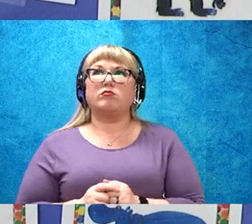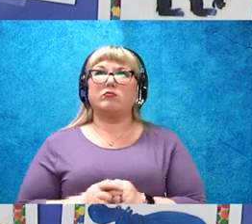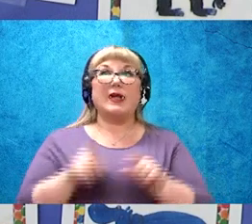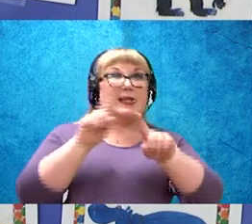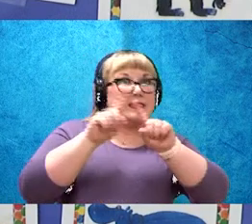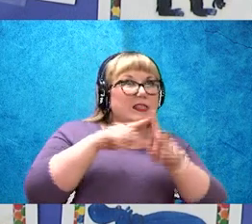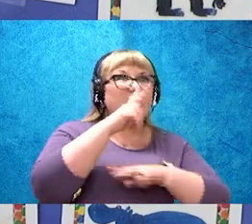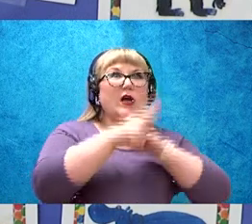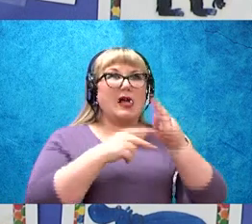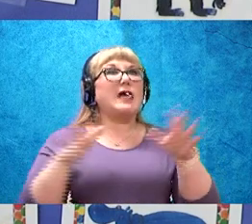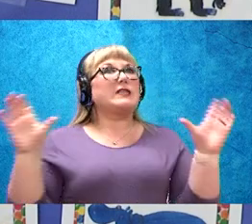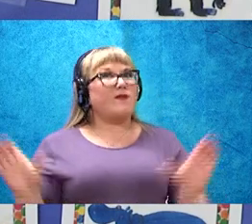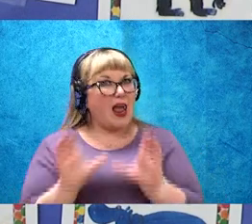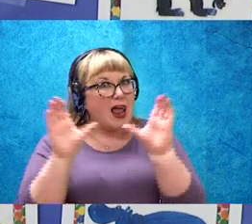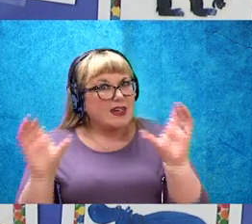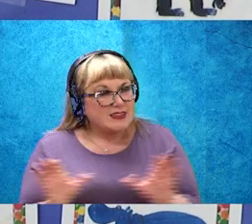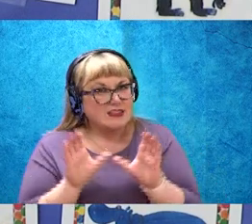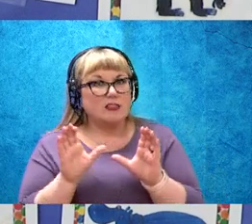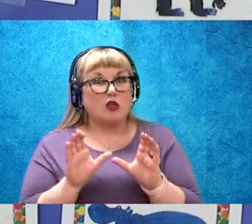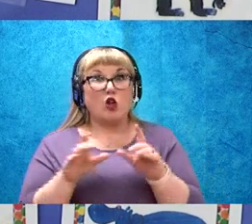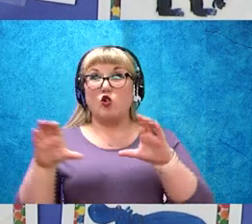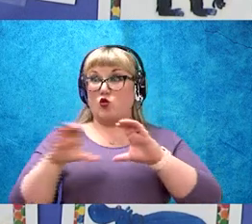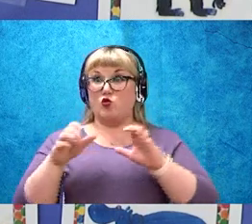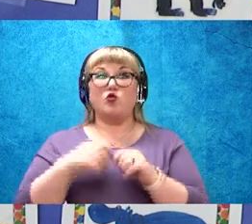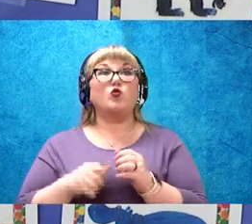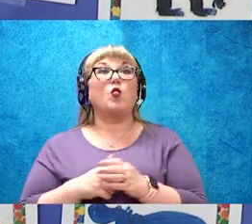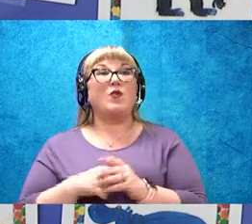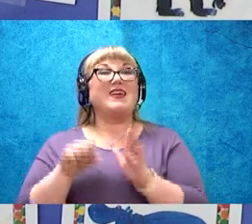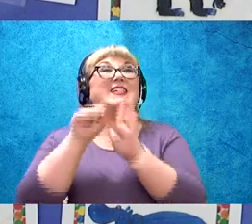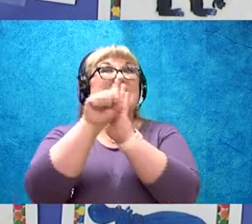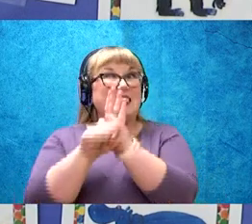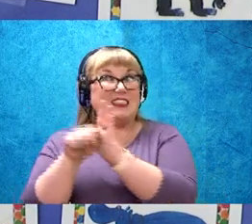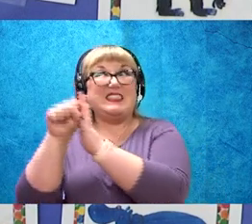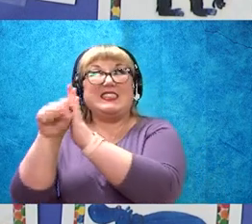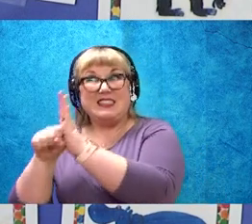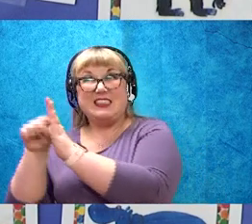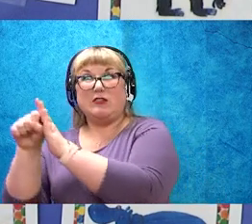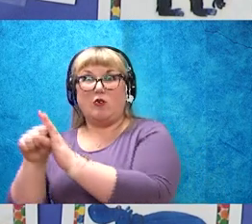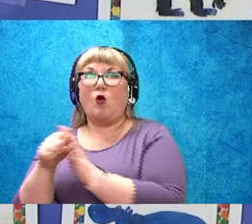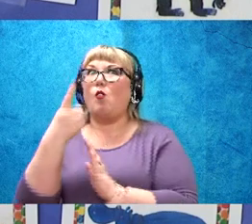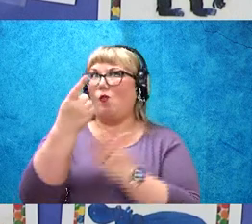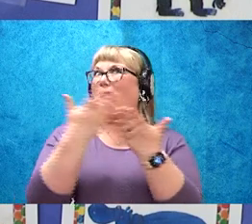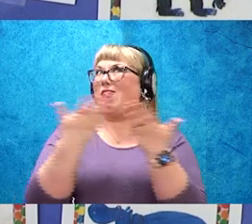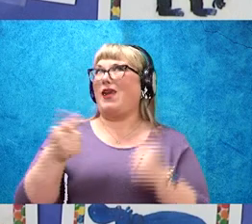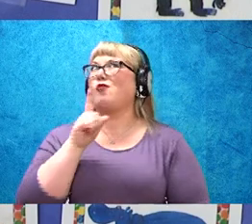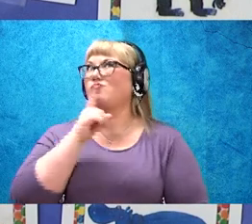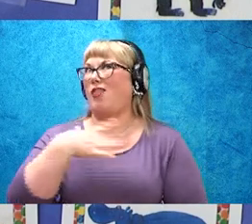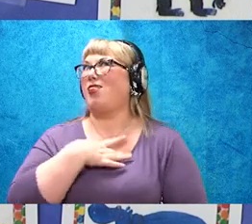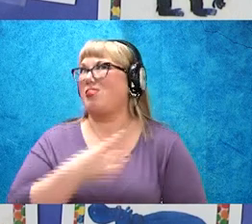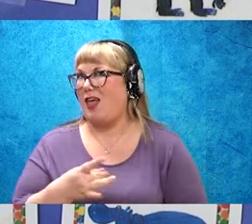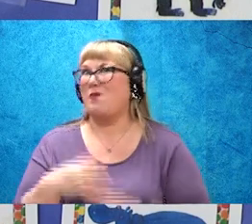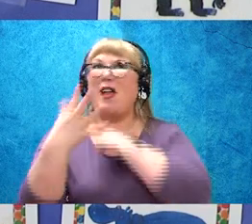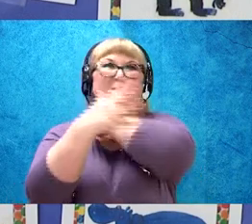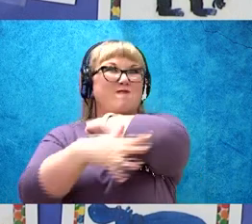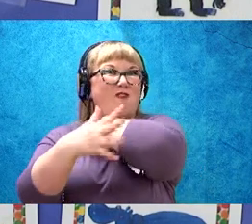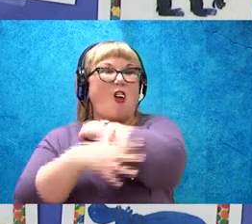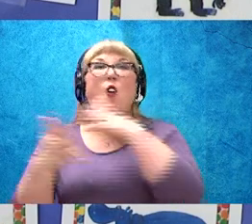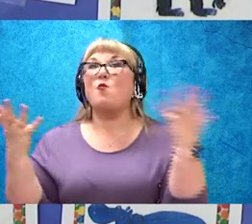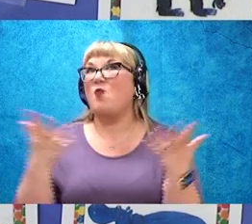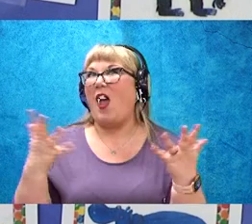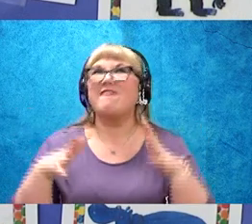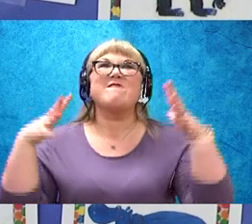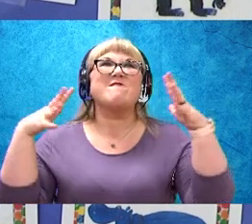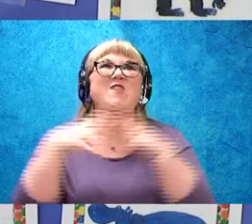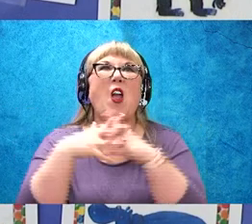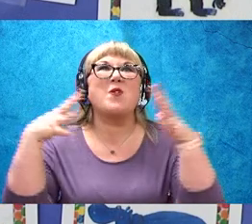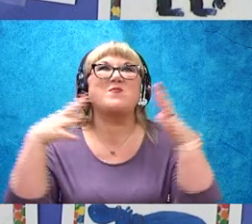activities that you do in each season. One thing that I really like about fall is football.